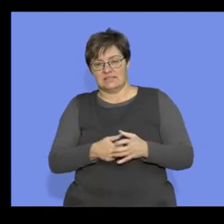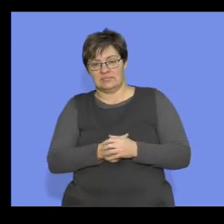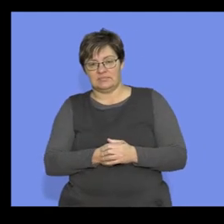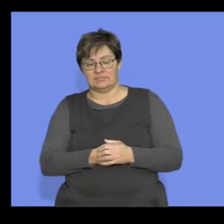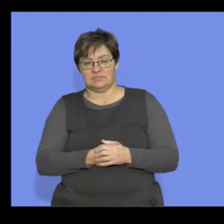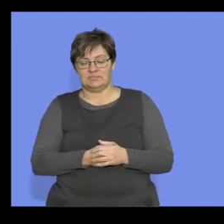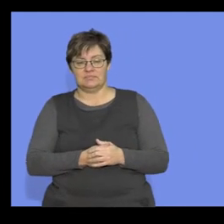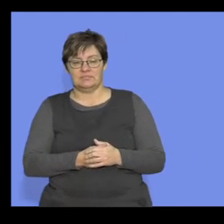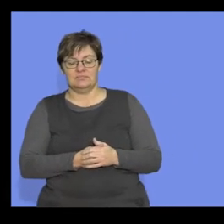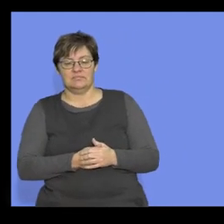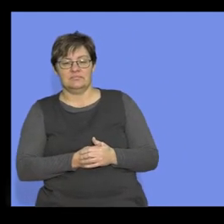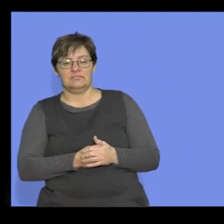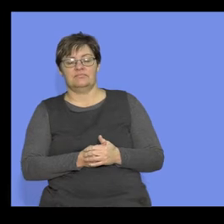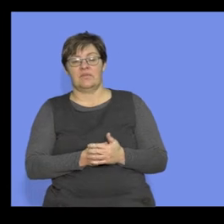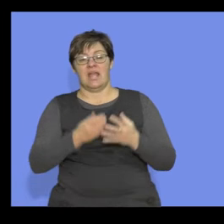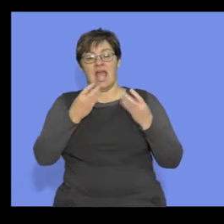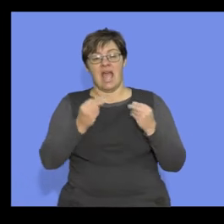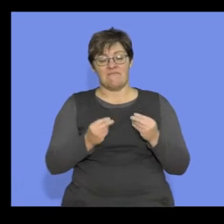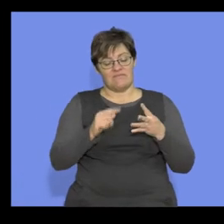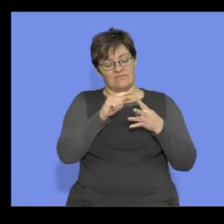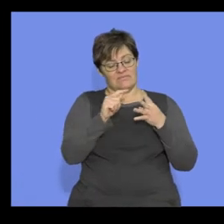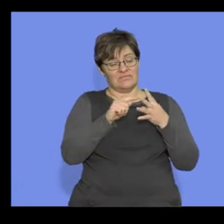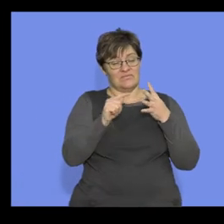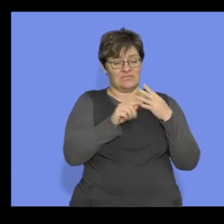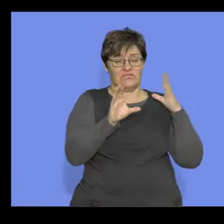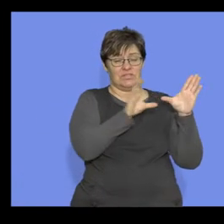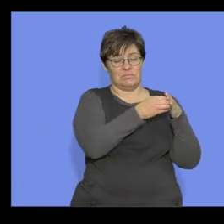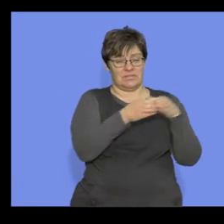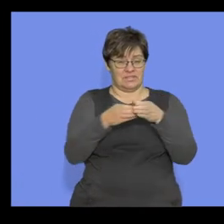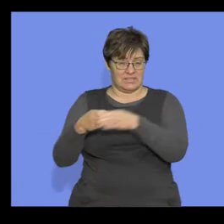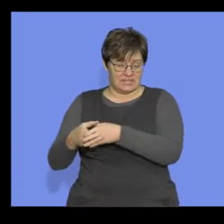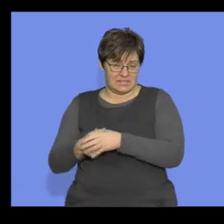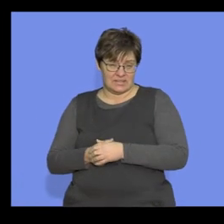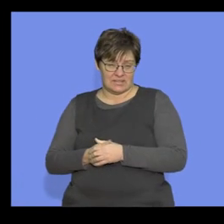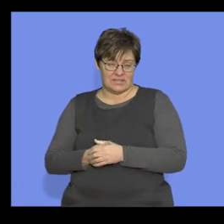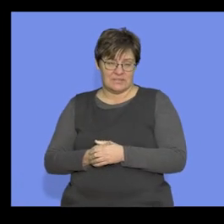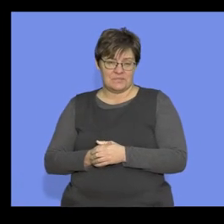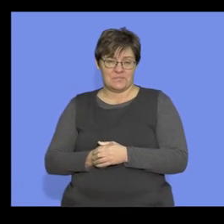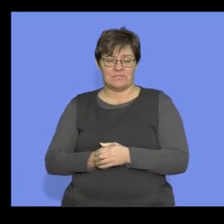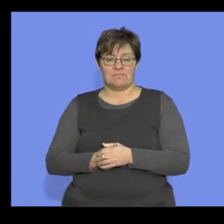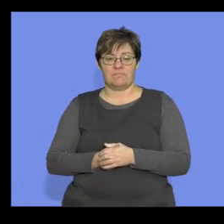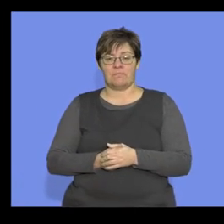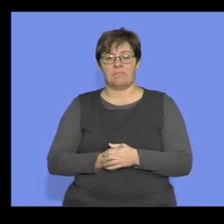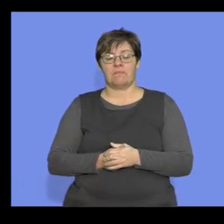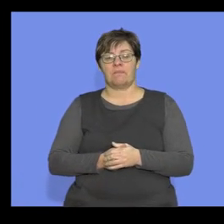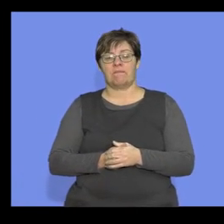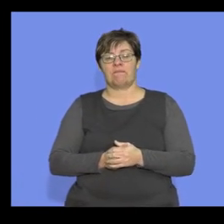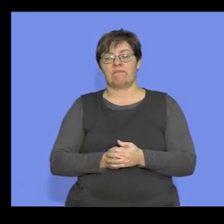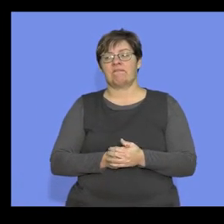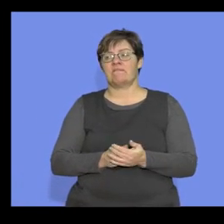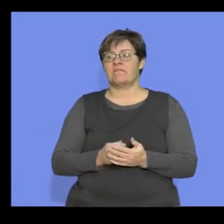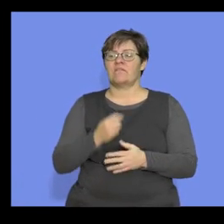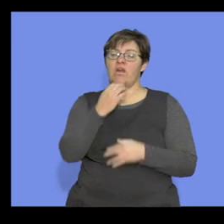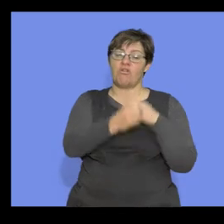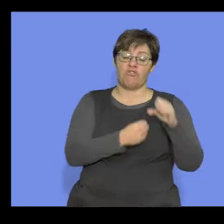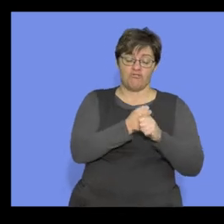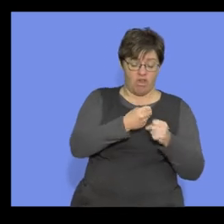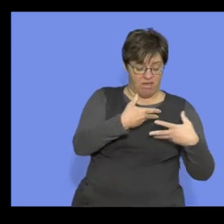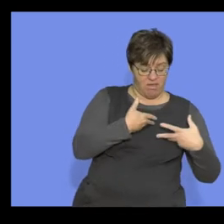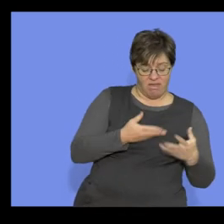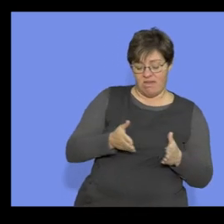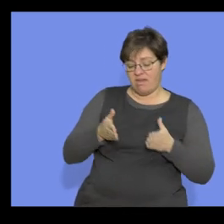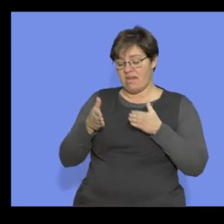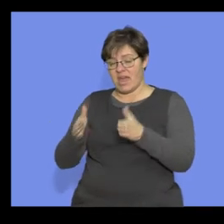skeleton. Okay, so guys, here we've got a few species, right, that it's telling us, it's giving us a year,